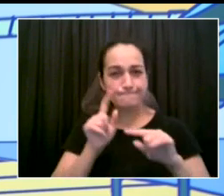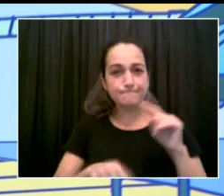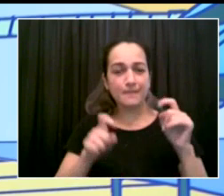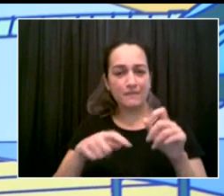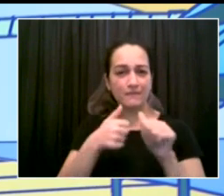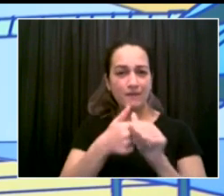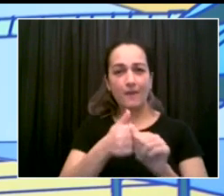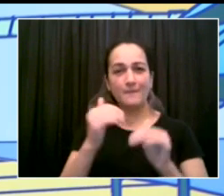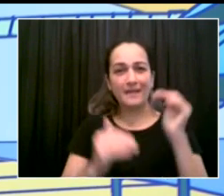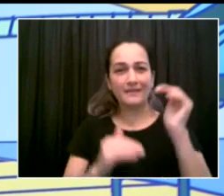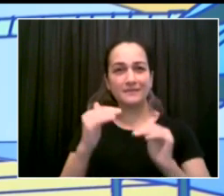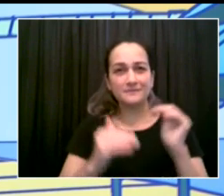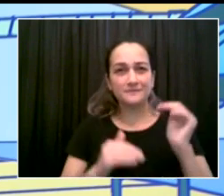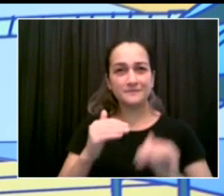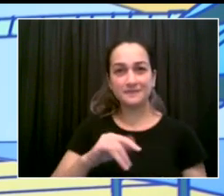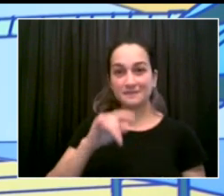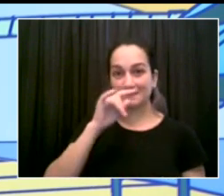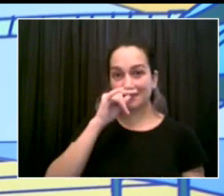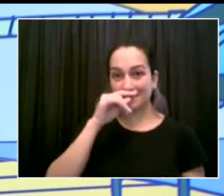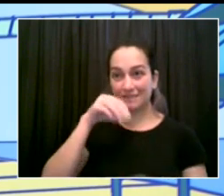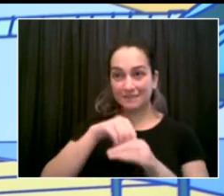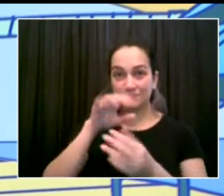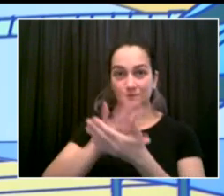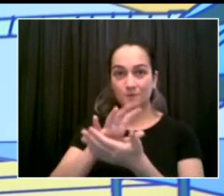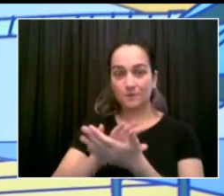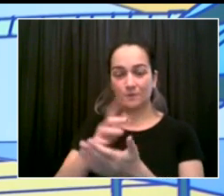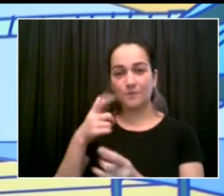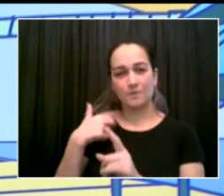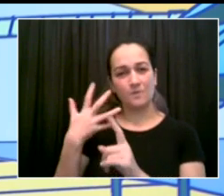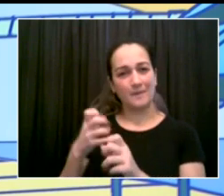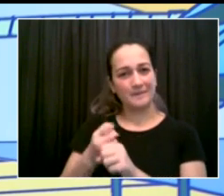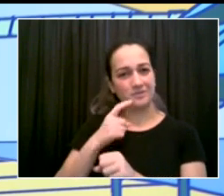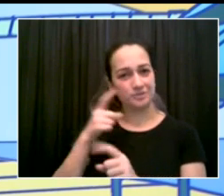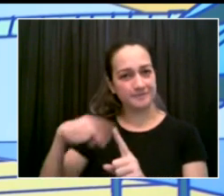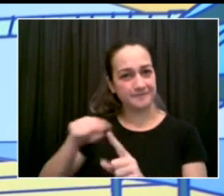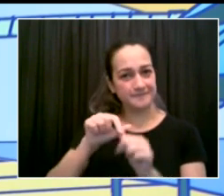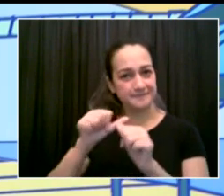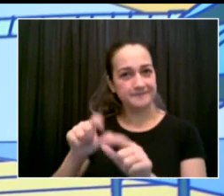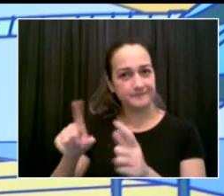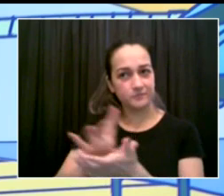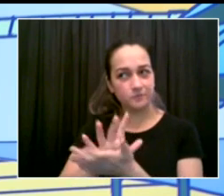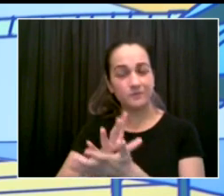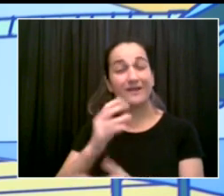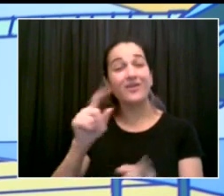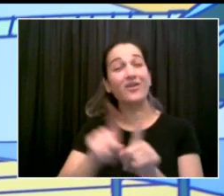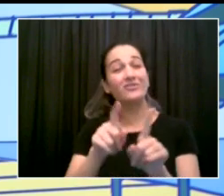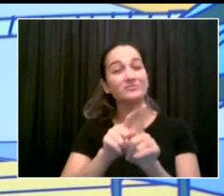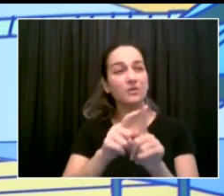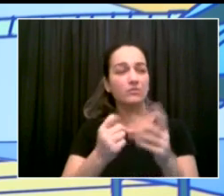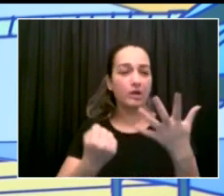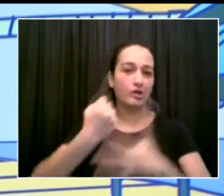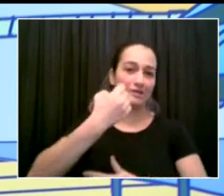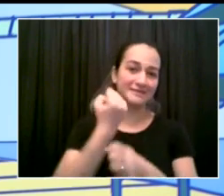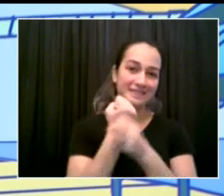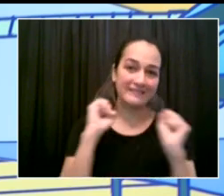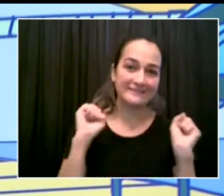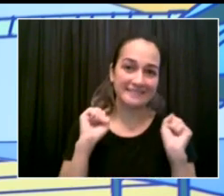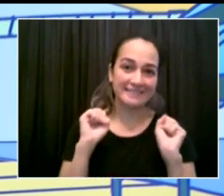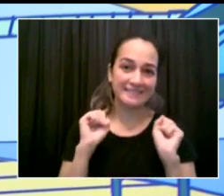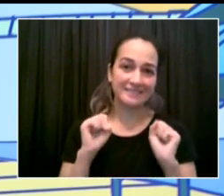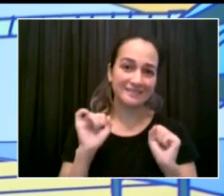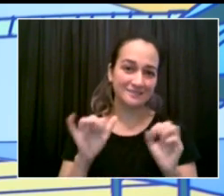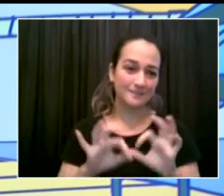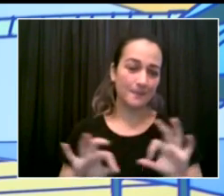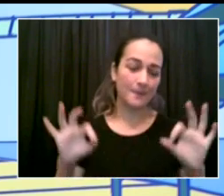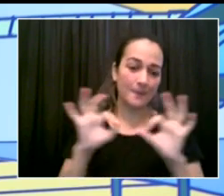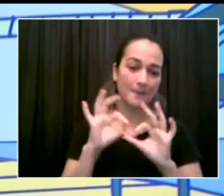health and safety first. So those are the balance, that's the balance we try and strike. I also want to make sure that you're,